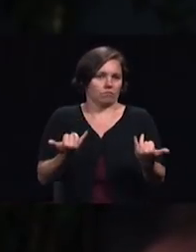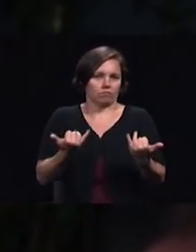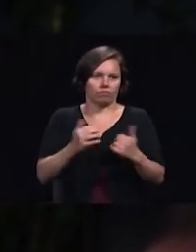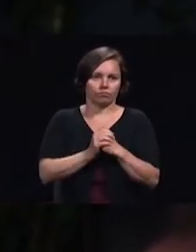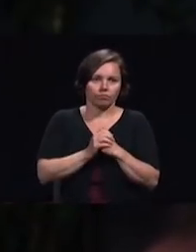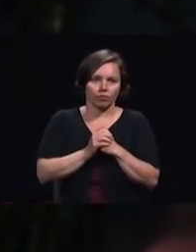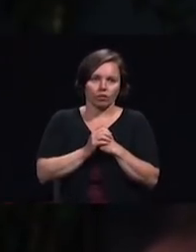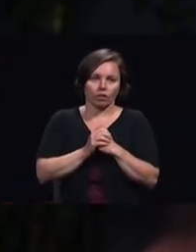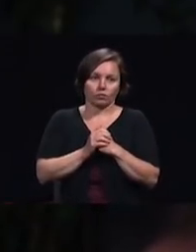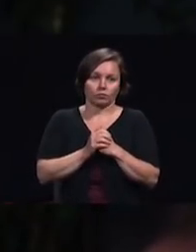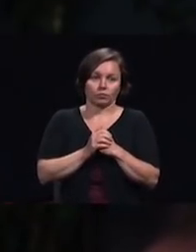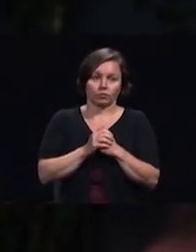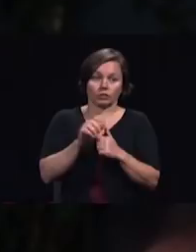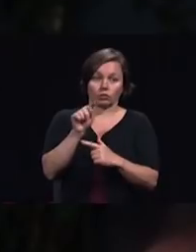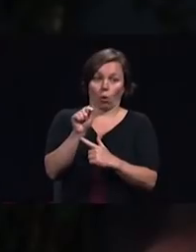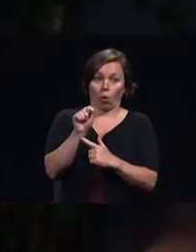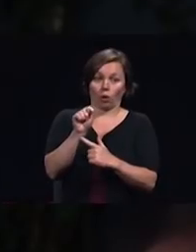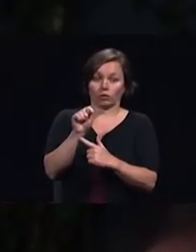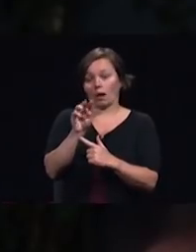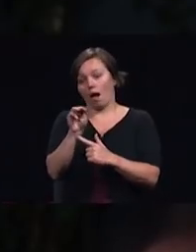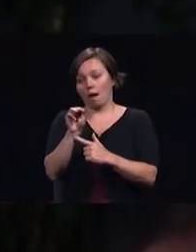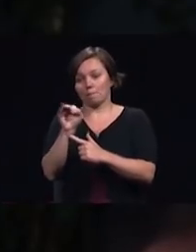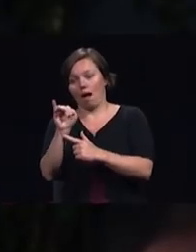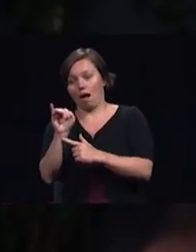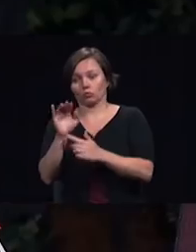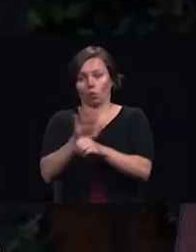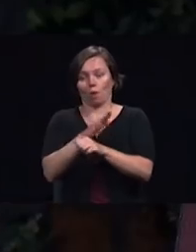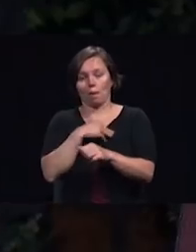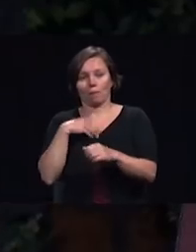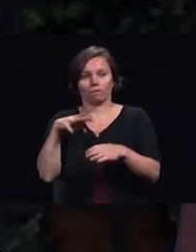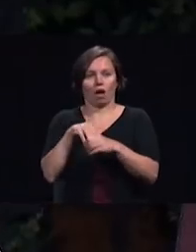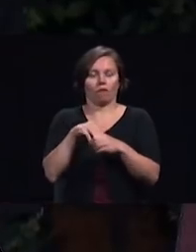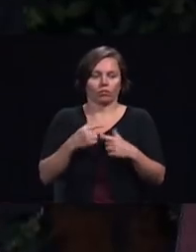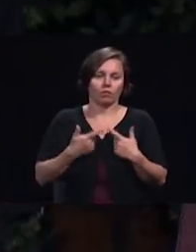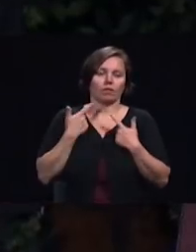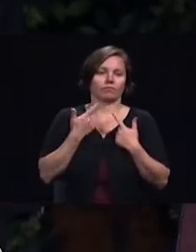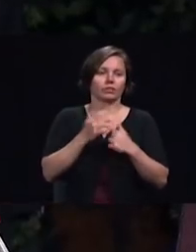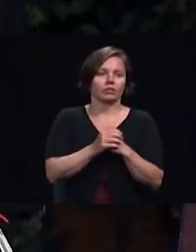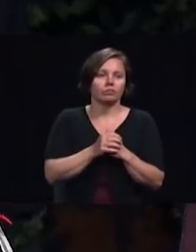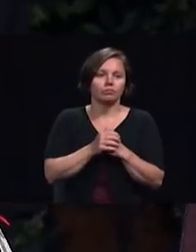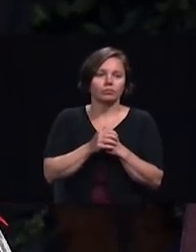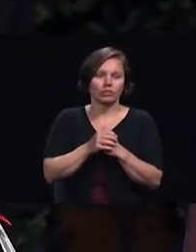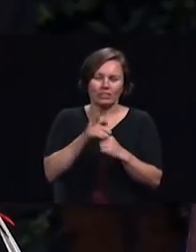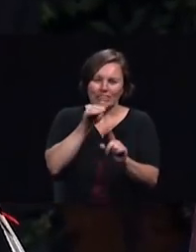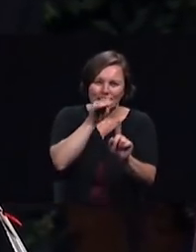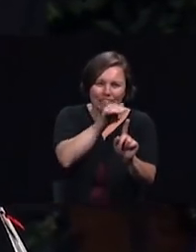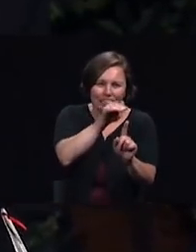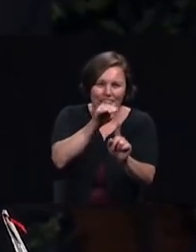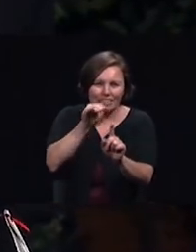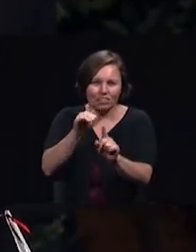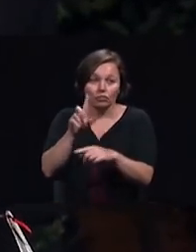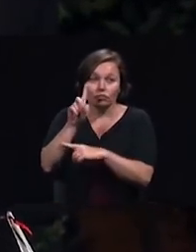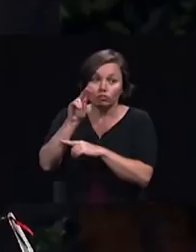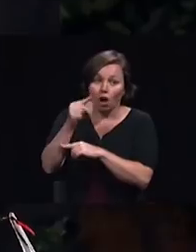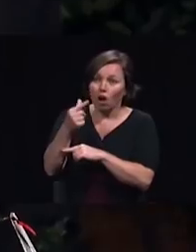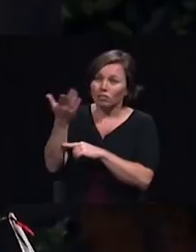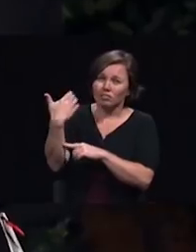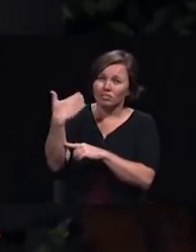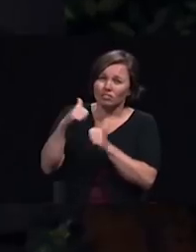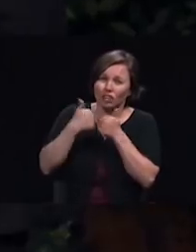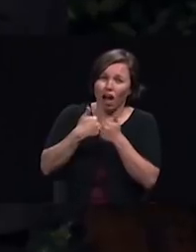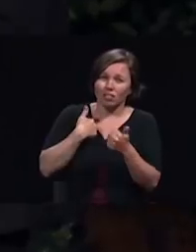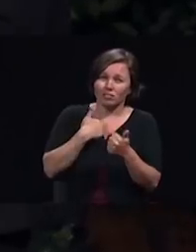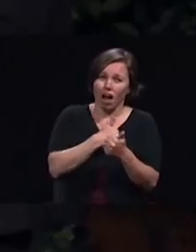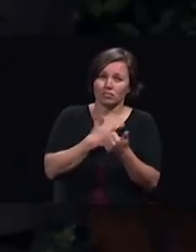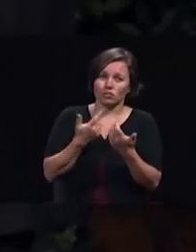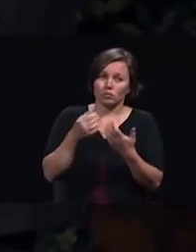involvement is alive Doug challenge us all of us especially young people to engage in mission